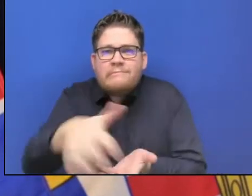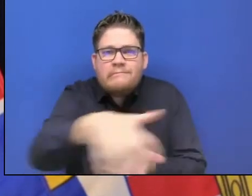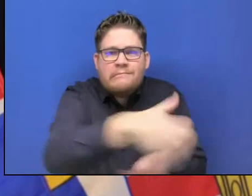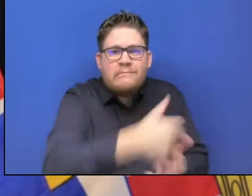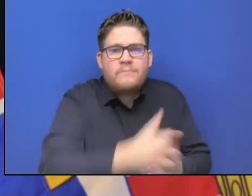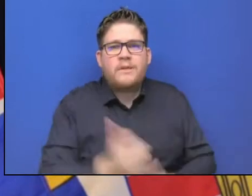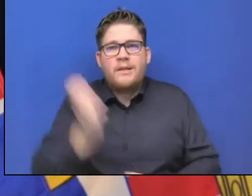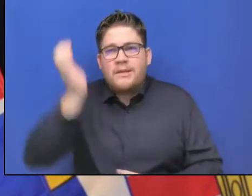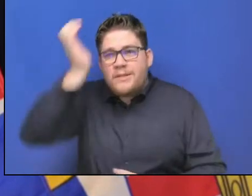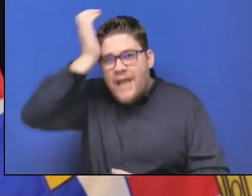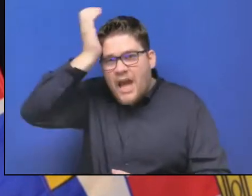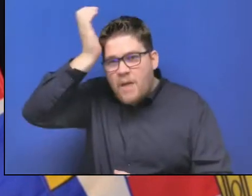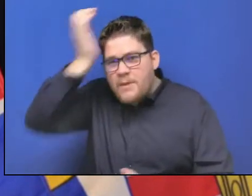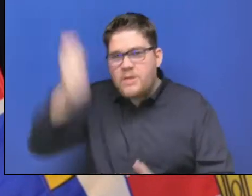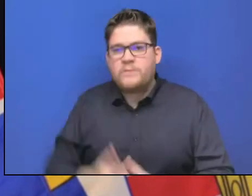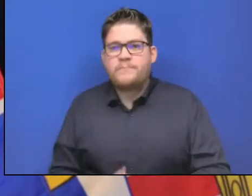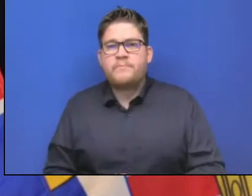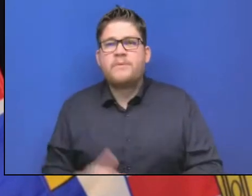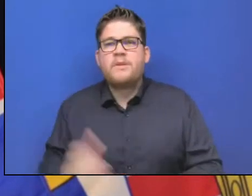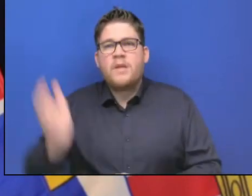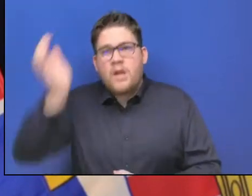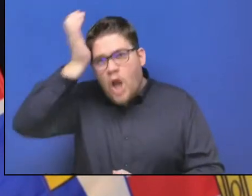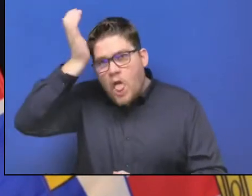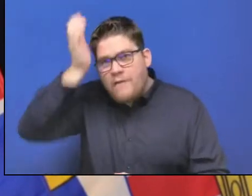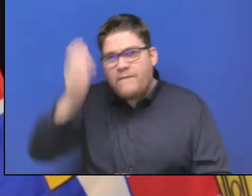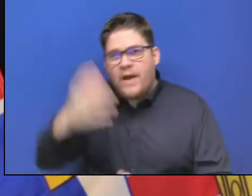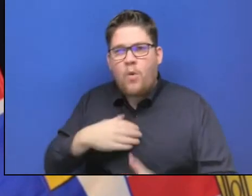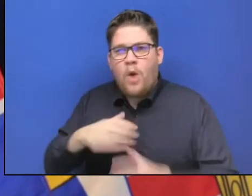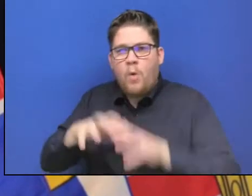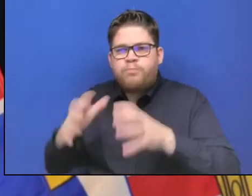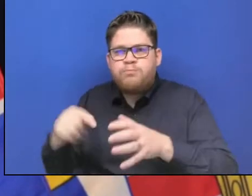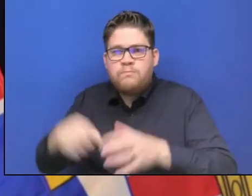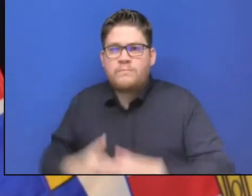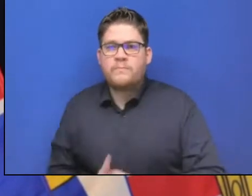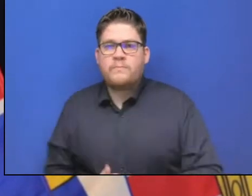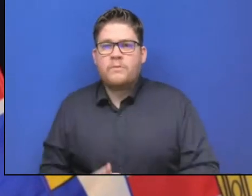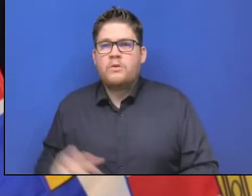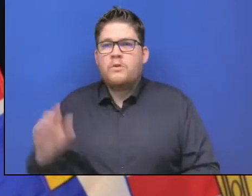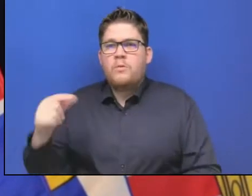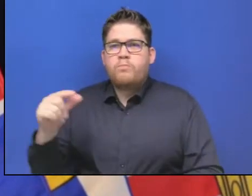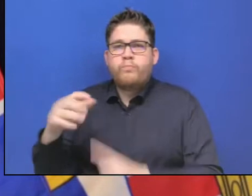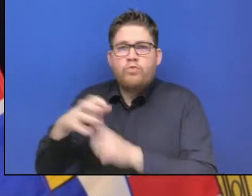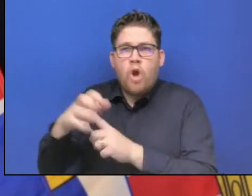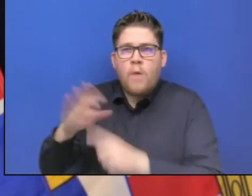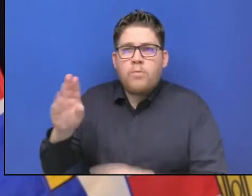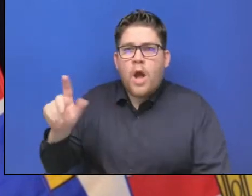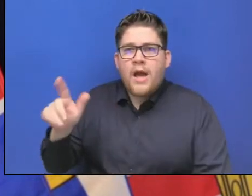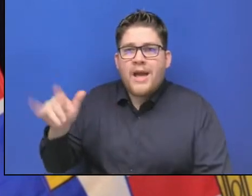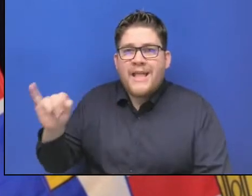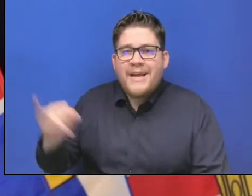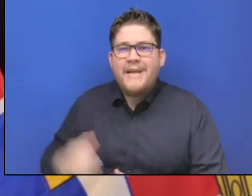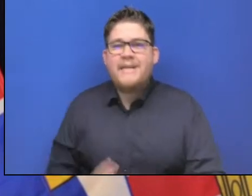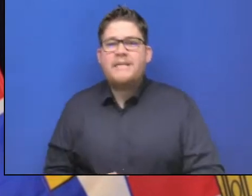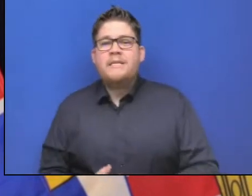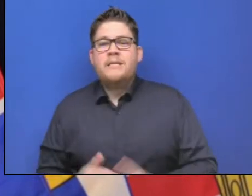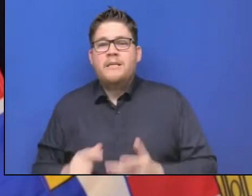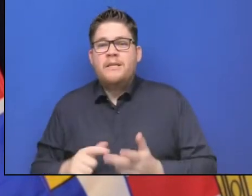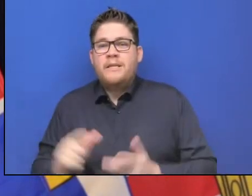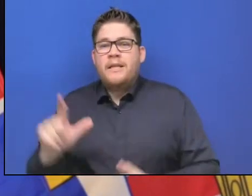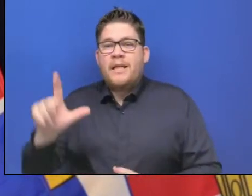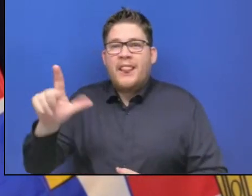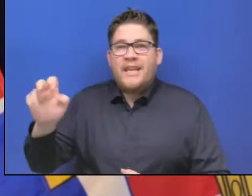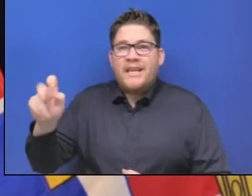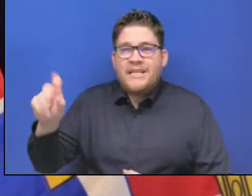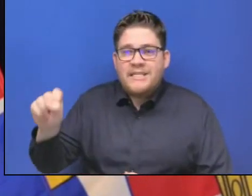carrots and lakes have been significantly impacted. We've got two major flower growers that are under